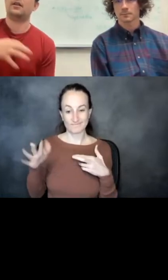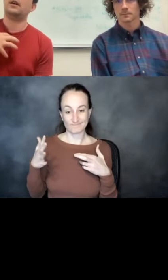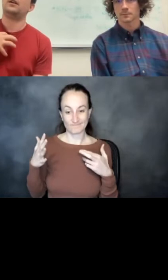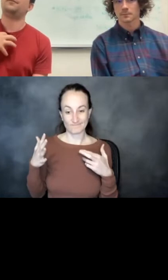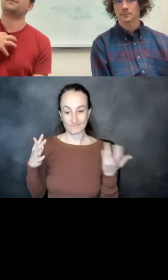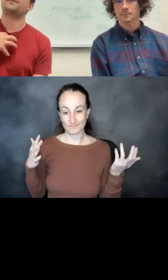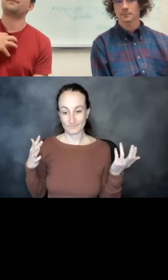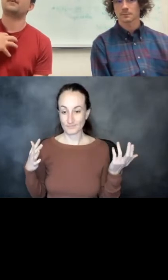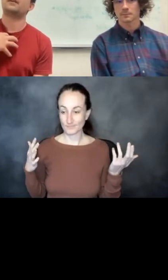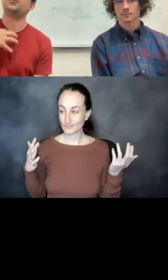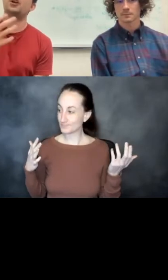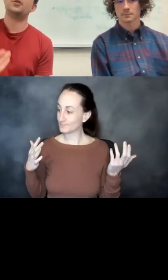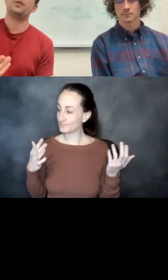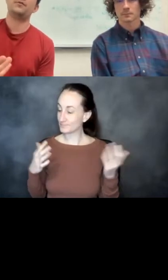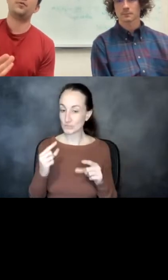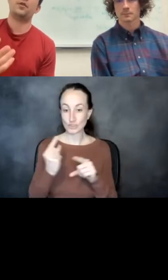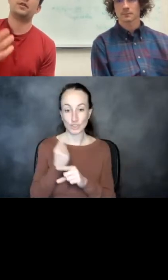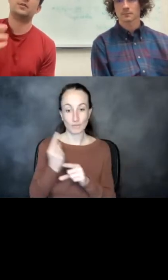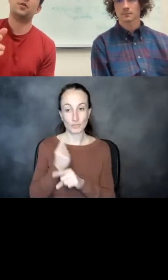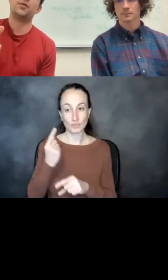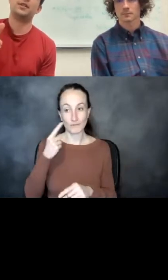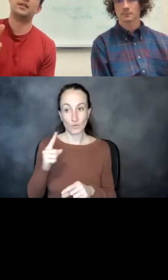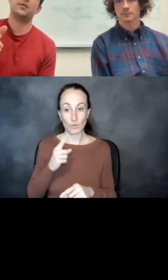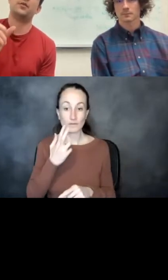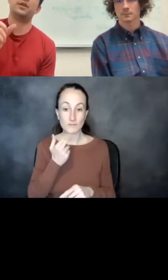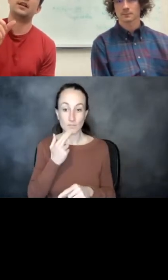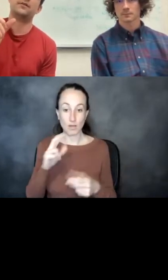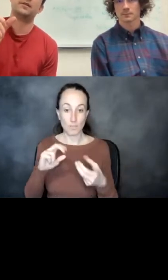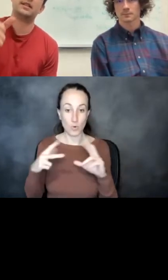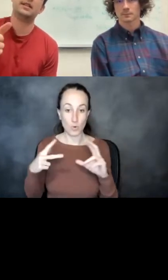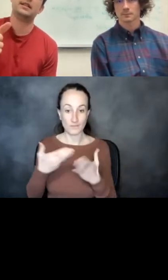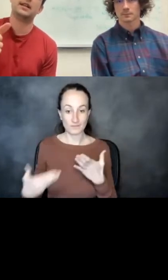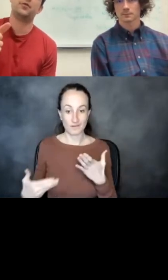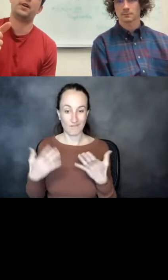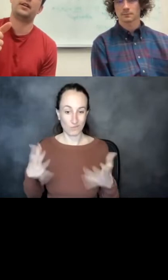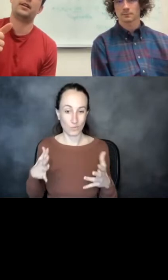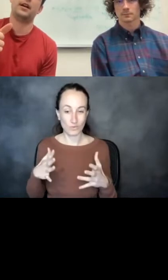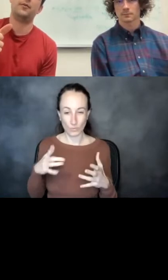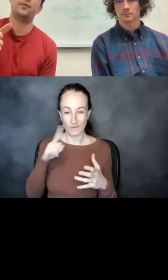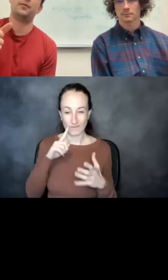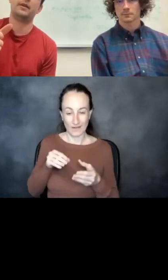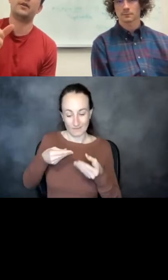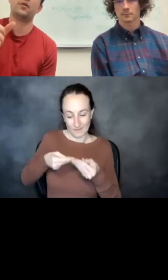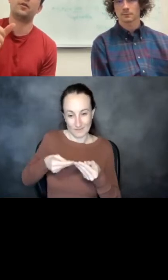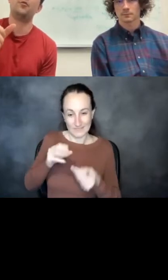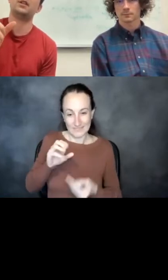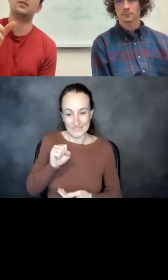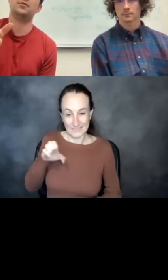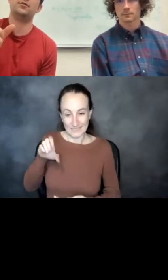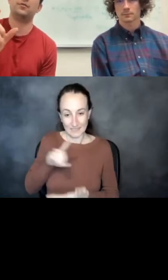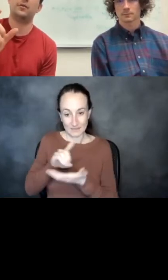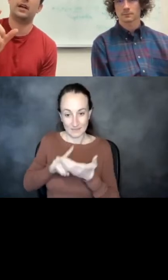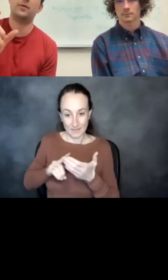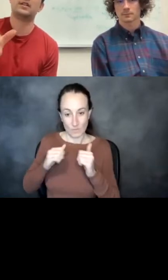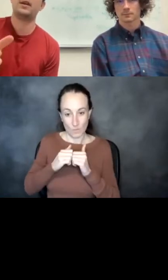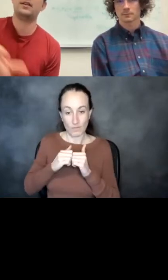geometry for the small protein stuff that we kind of seed the design with that we're hoping to